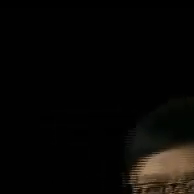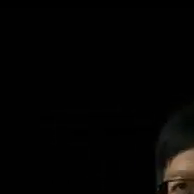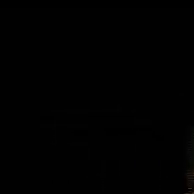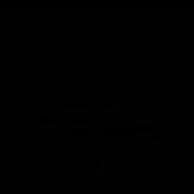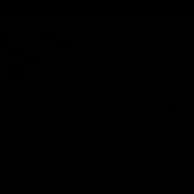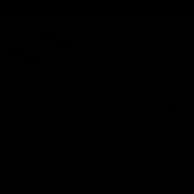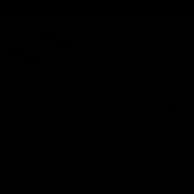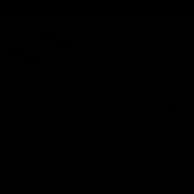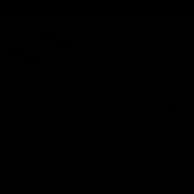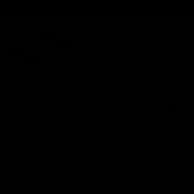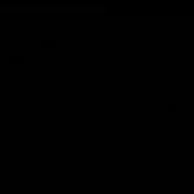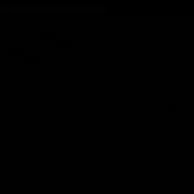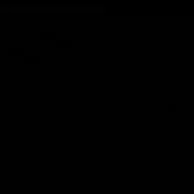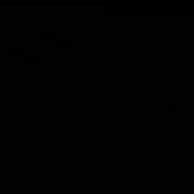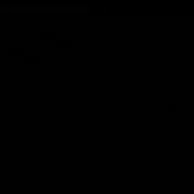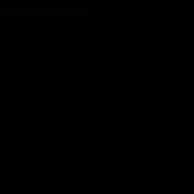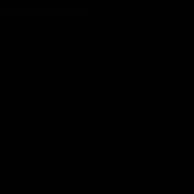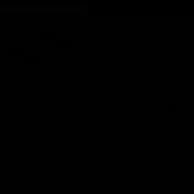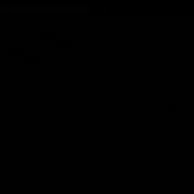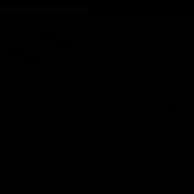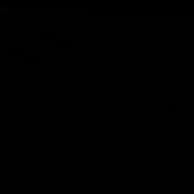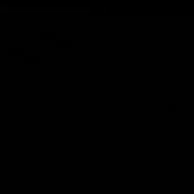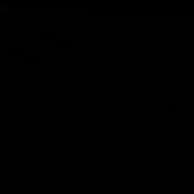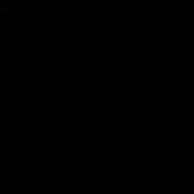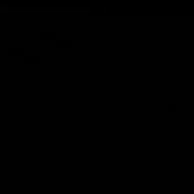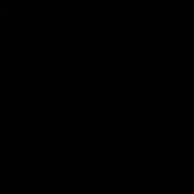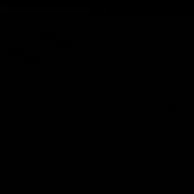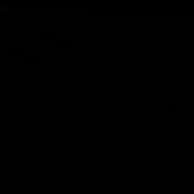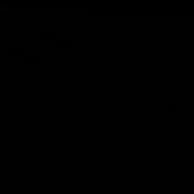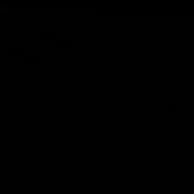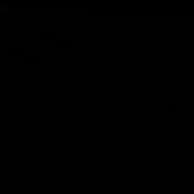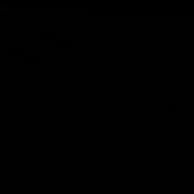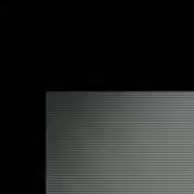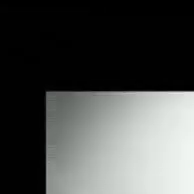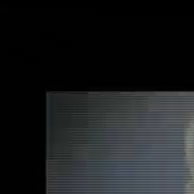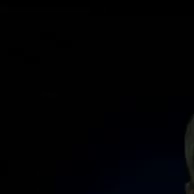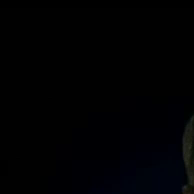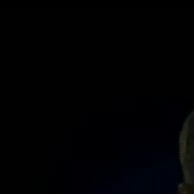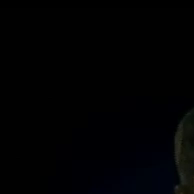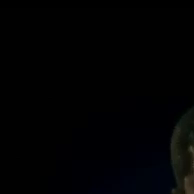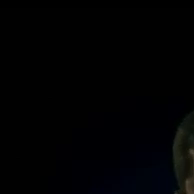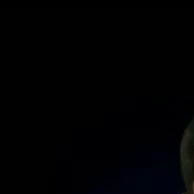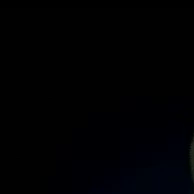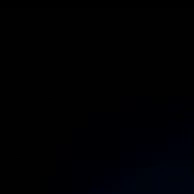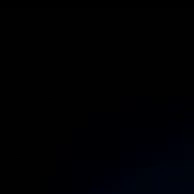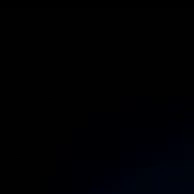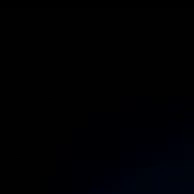academic work. And what distinguishes them is a great passion that they bring to their work. The speaker speak